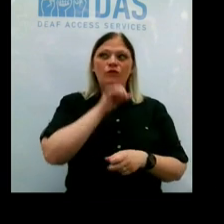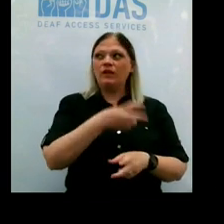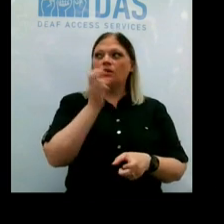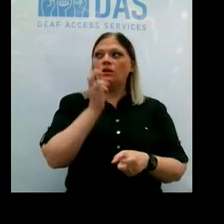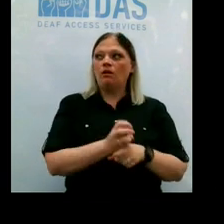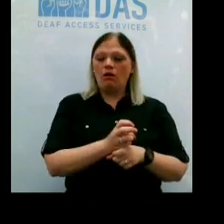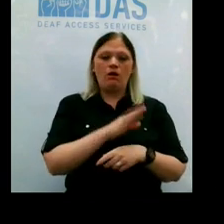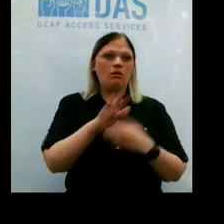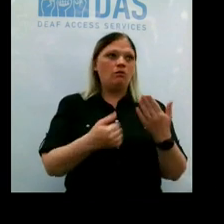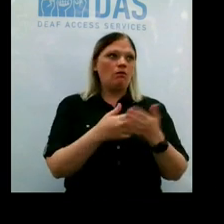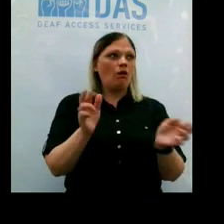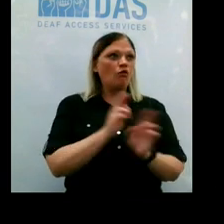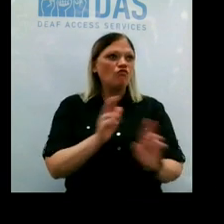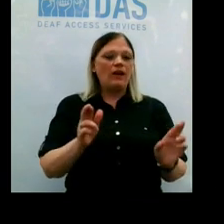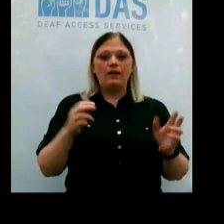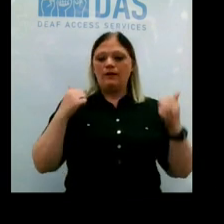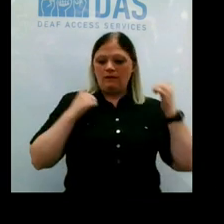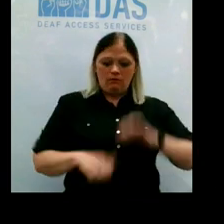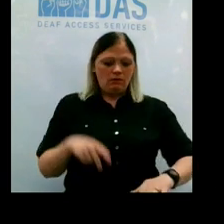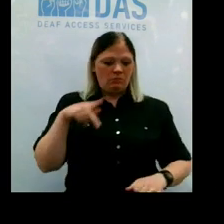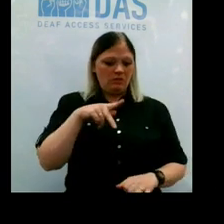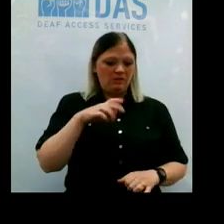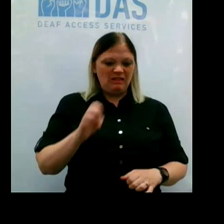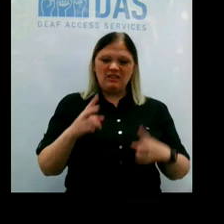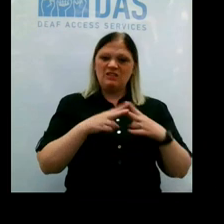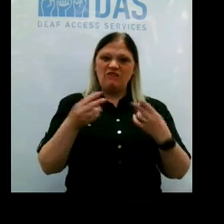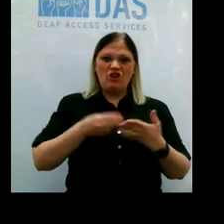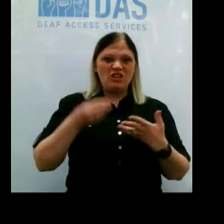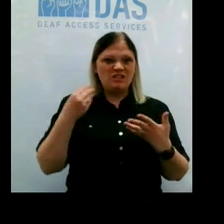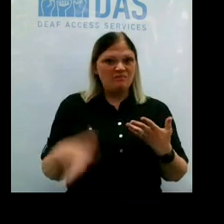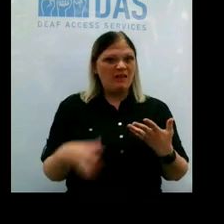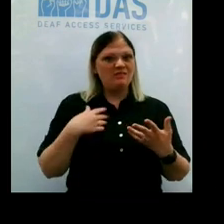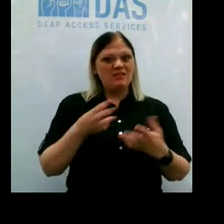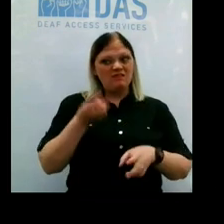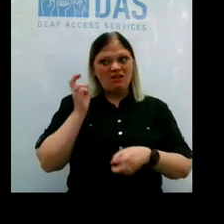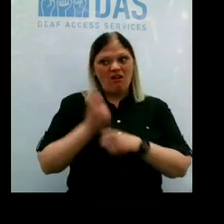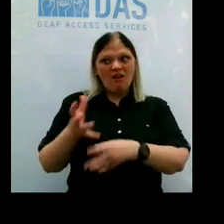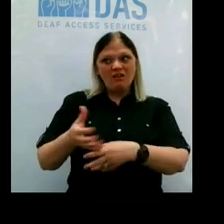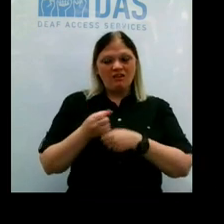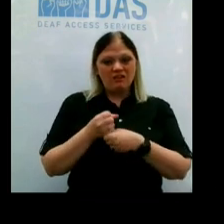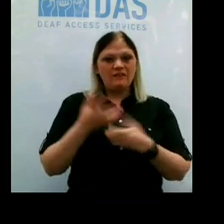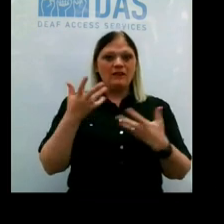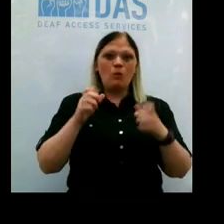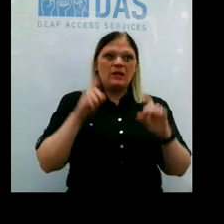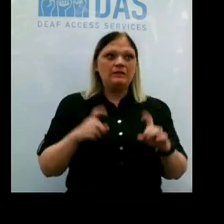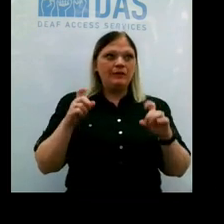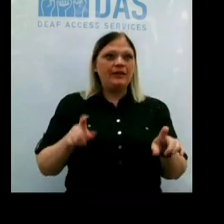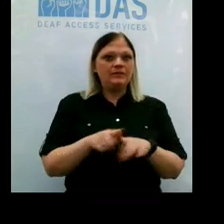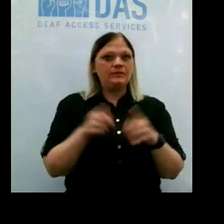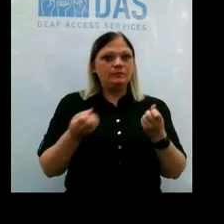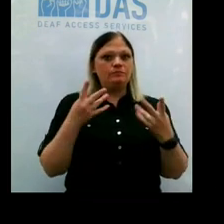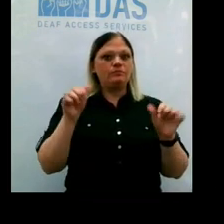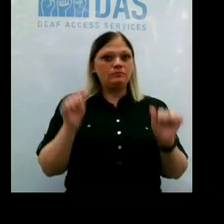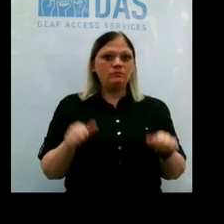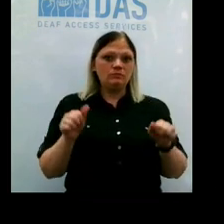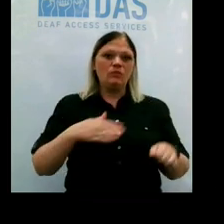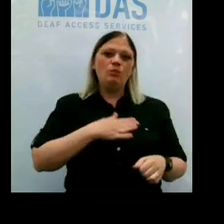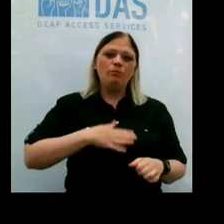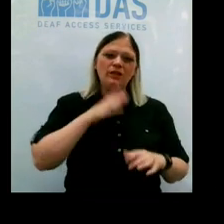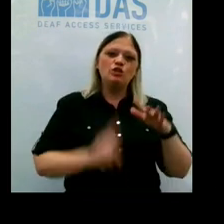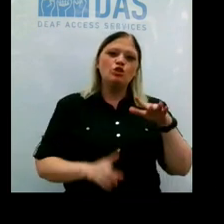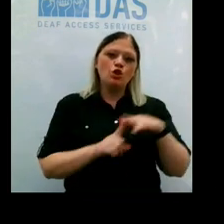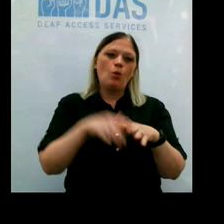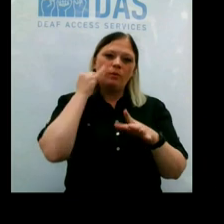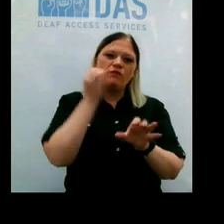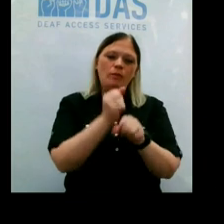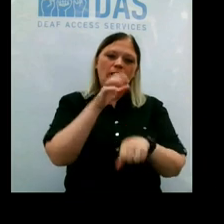they're all geared up in this PPE that is very expensive and very hard to come by, because they want to test as many people as they can. And so please show up if